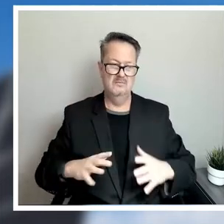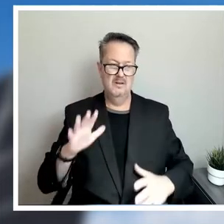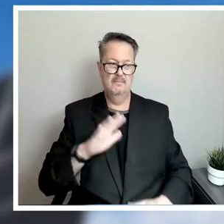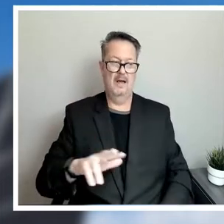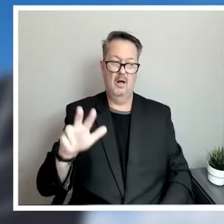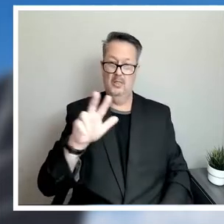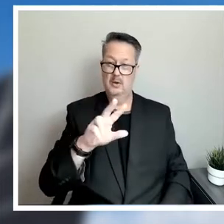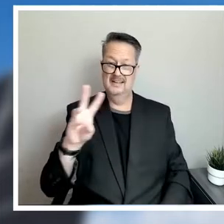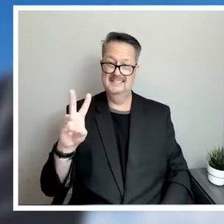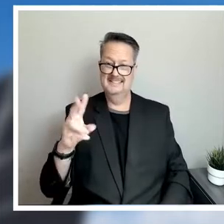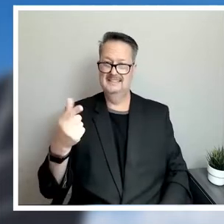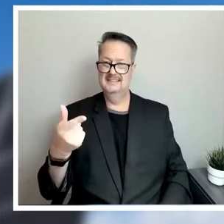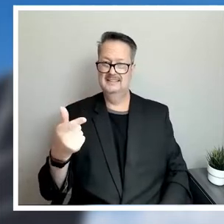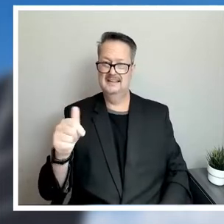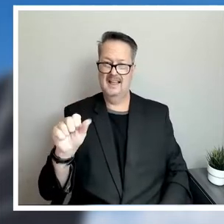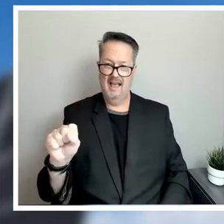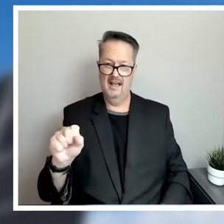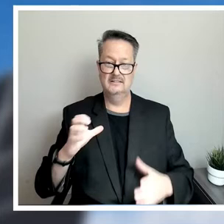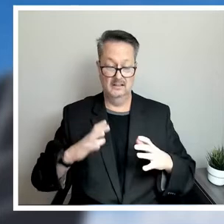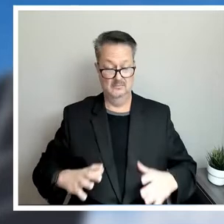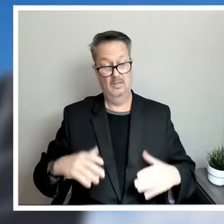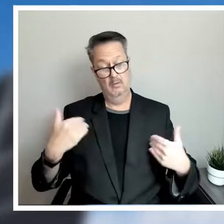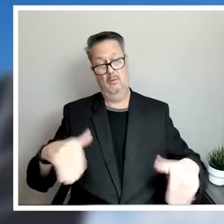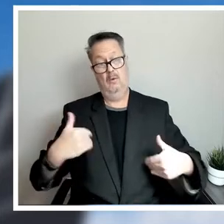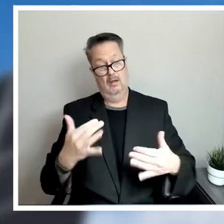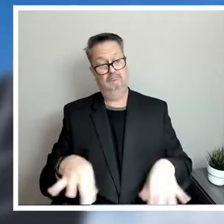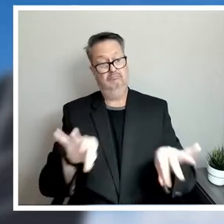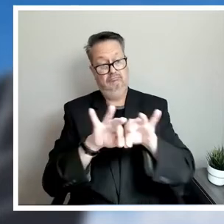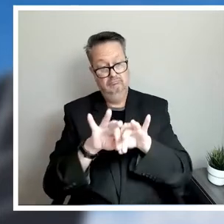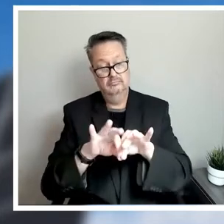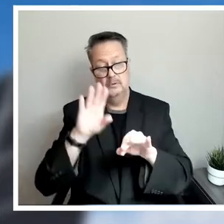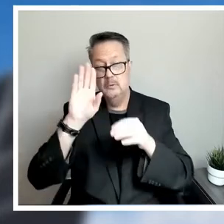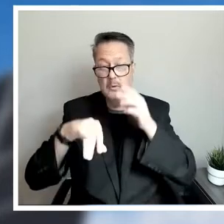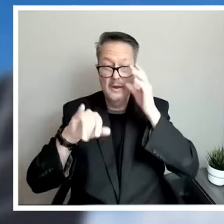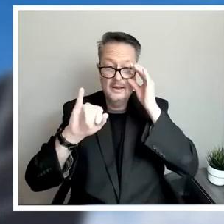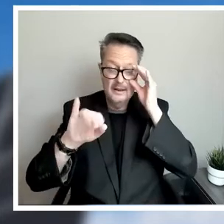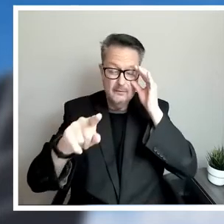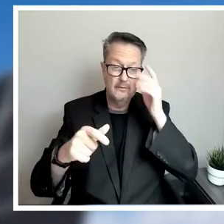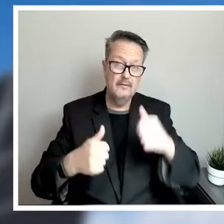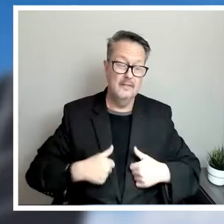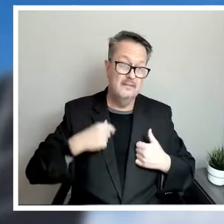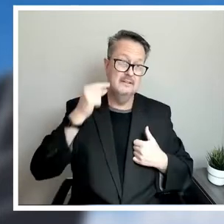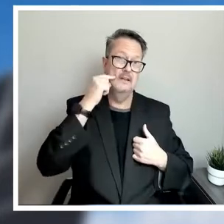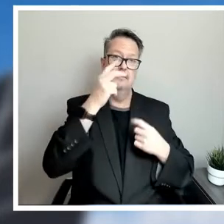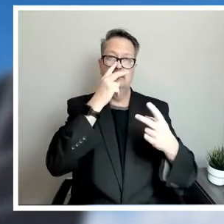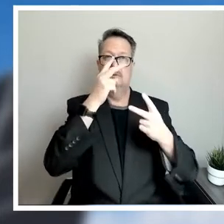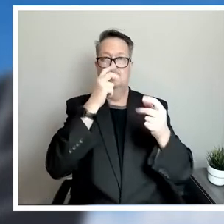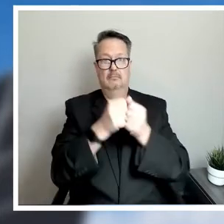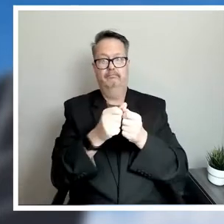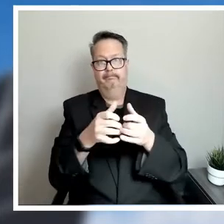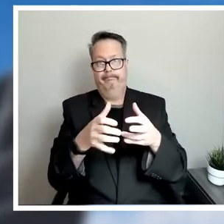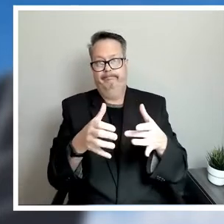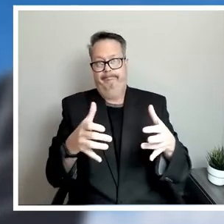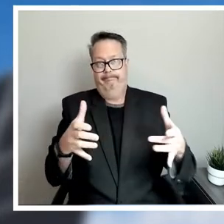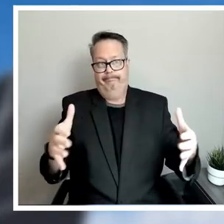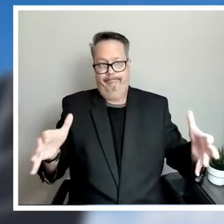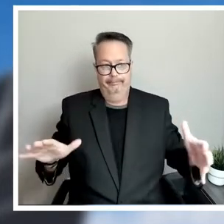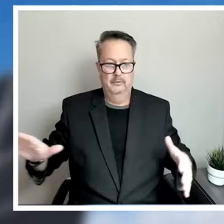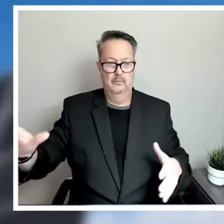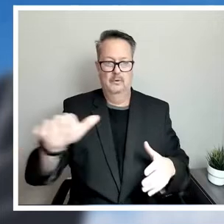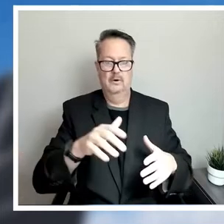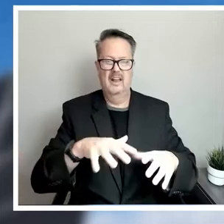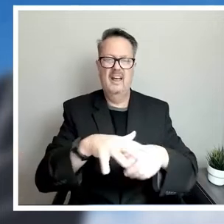gas customers. That's pretty significant. And, you know, if you've been in San Antonio long enough, you see the growth happening in your parts of town, likely.